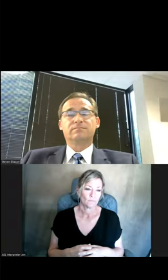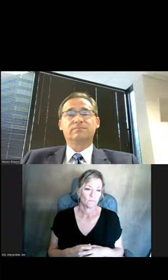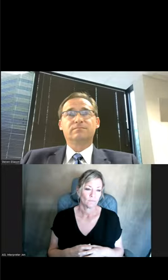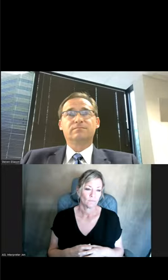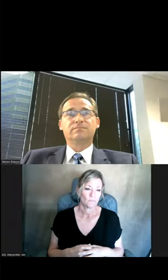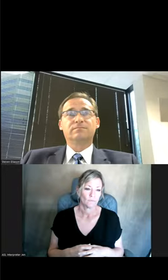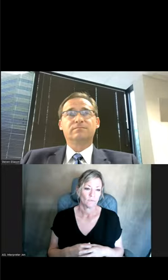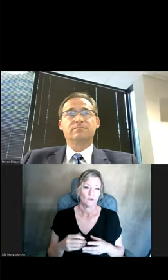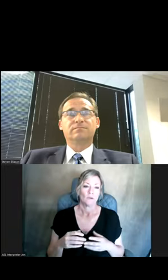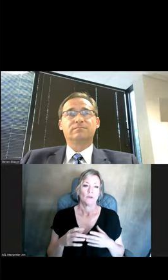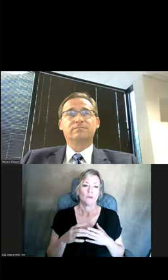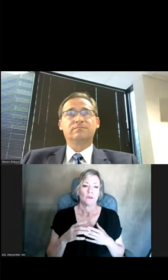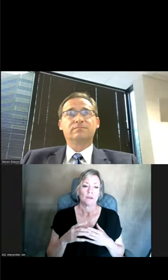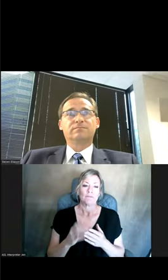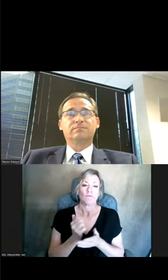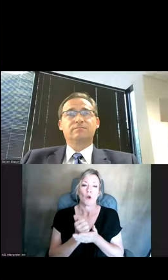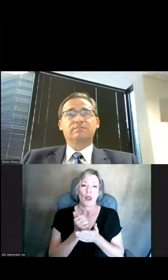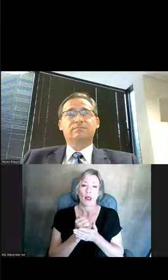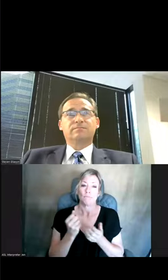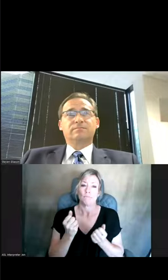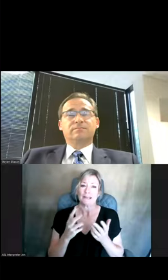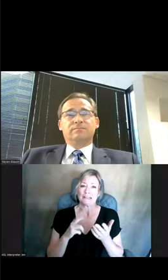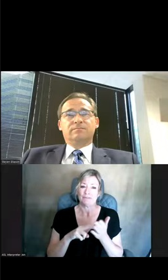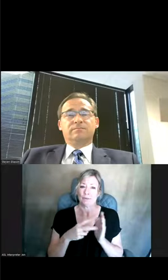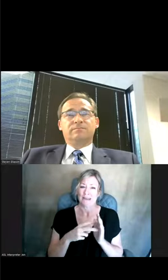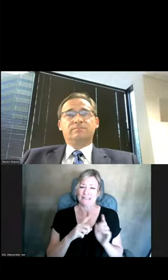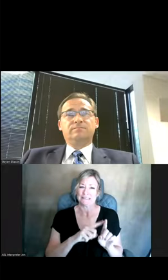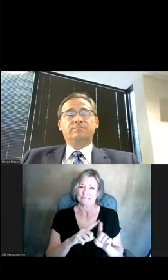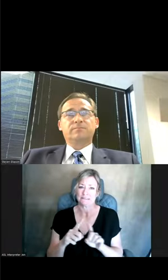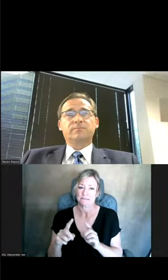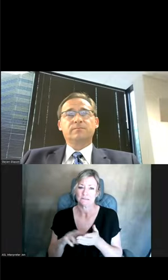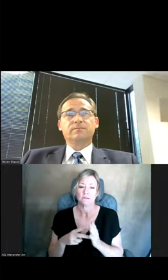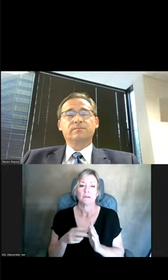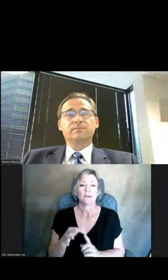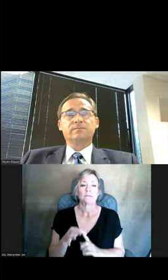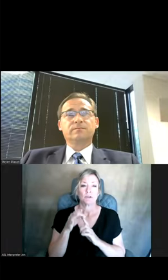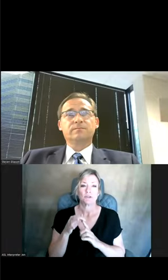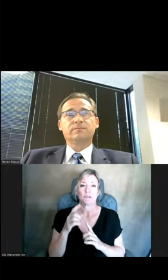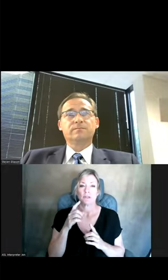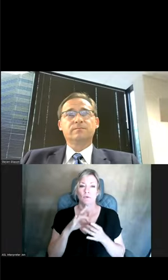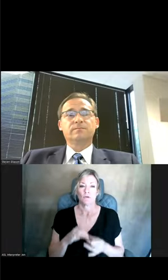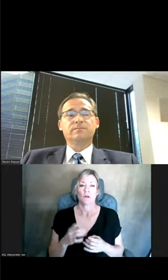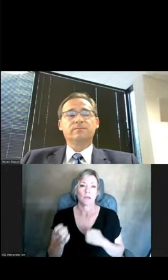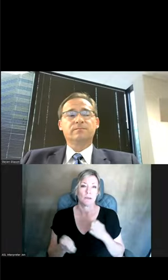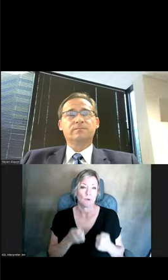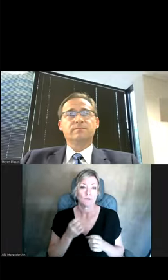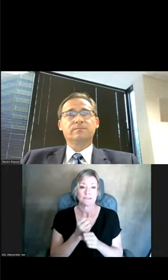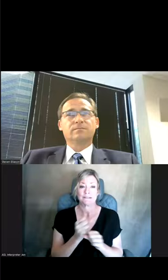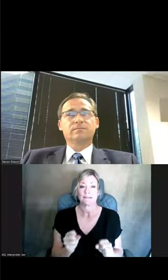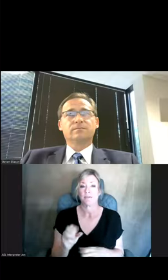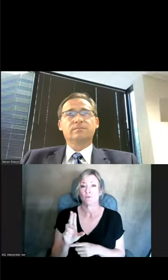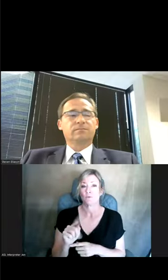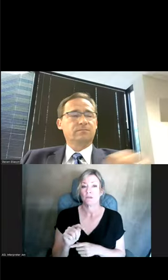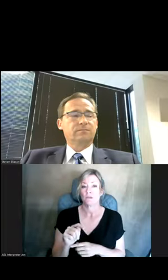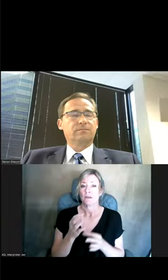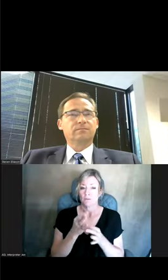When we ask for help, it can have a lot of meanings. Especially when it comes to our emotions. SafeUT is